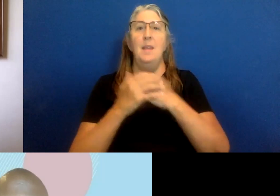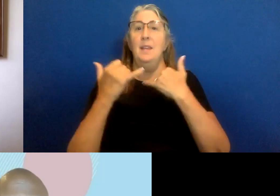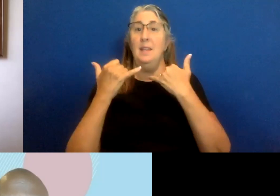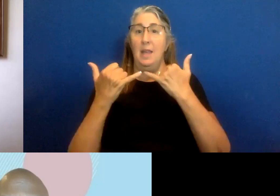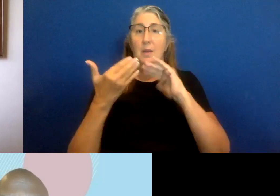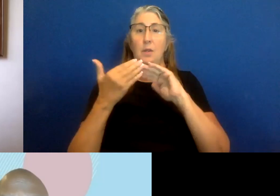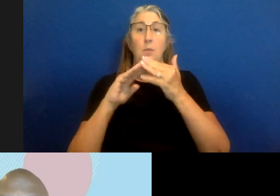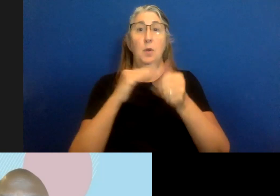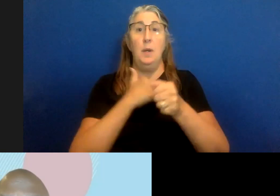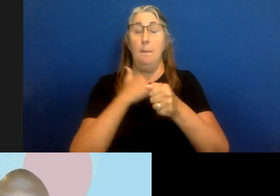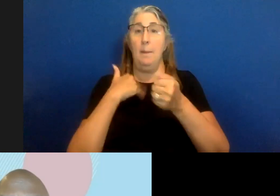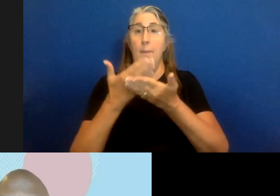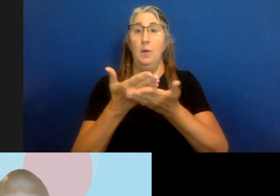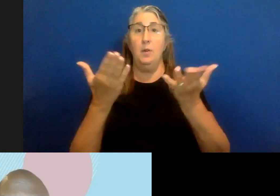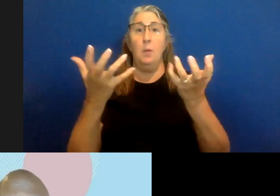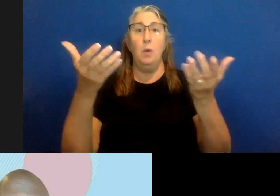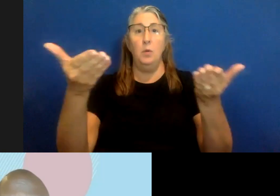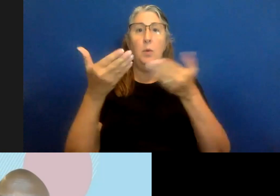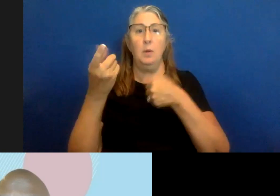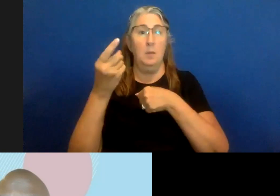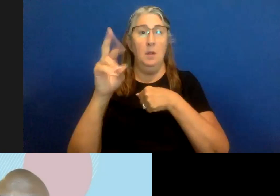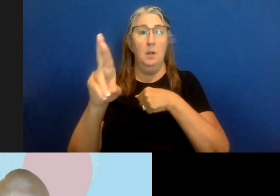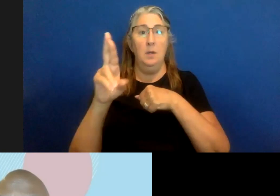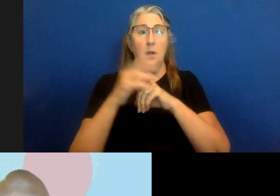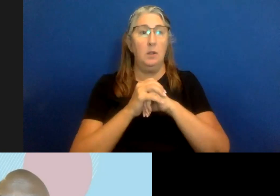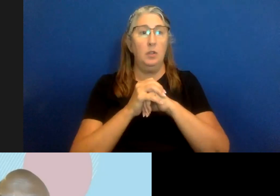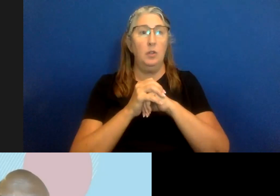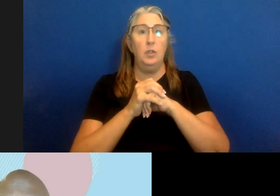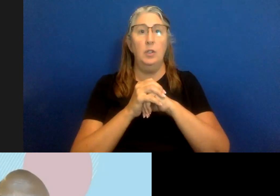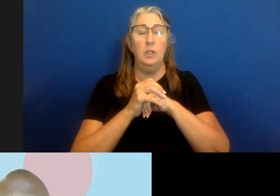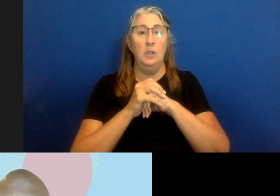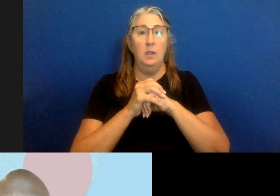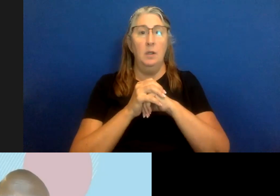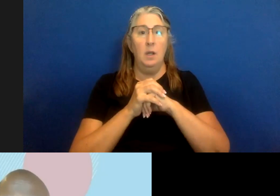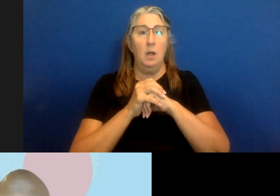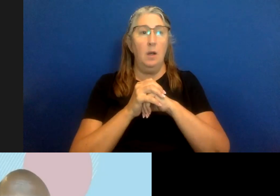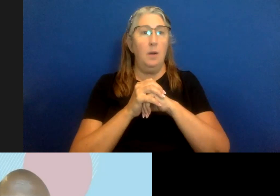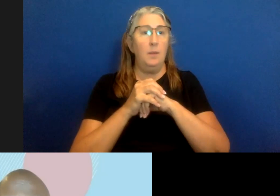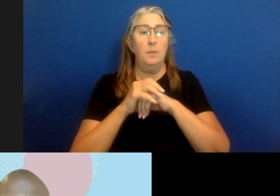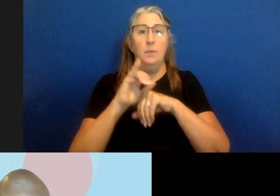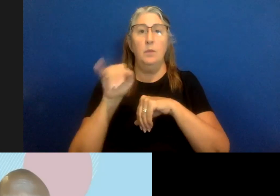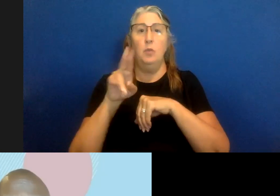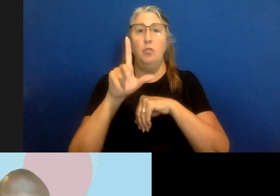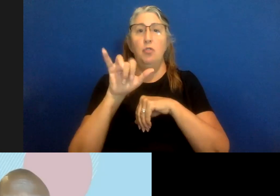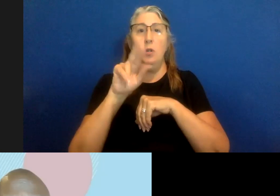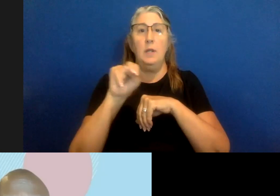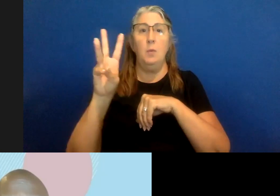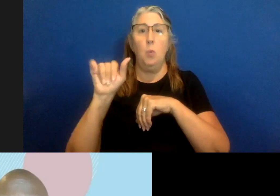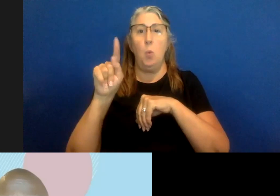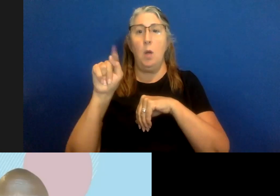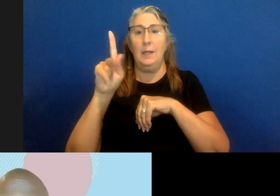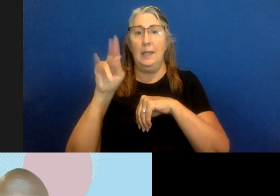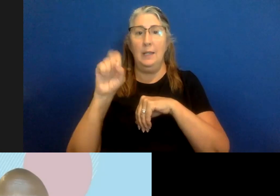I'd like us now to welcome Dr. Olusimbe Ige and Dr. Watkins from New York City Department of